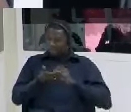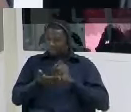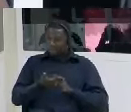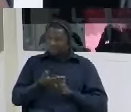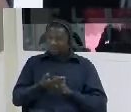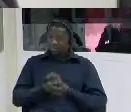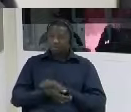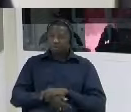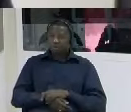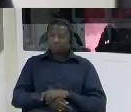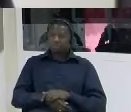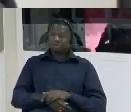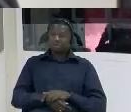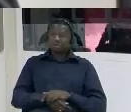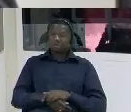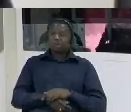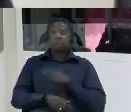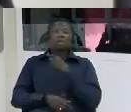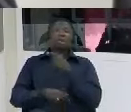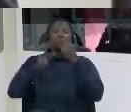the statement was never signed